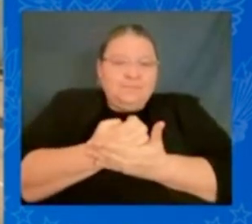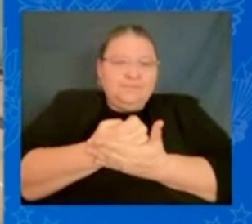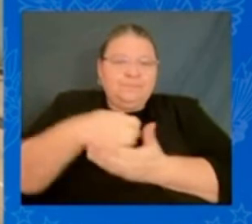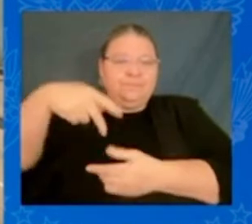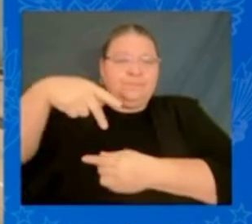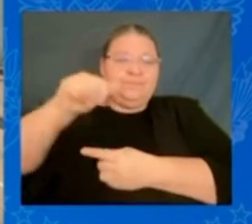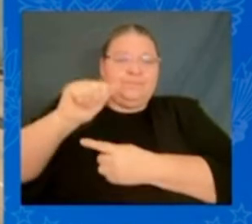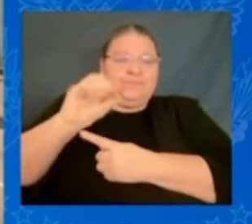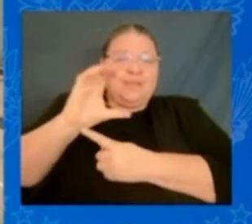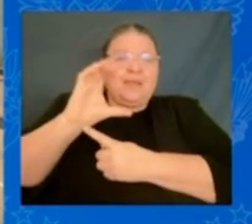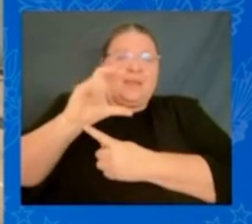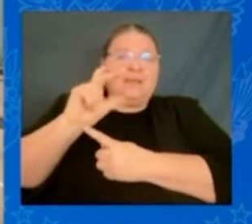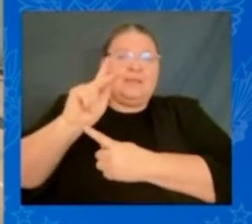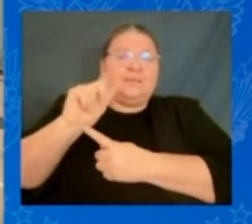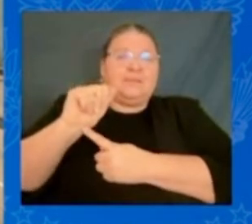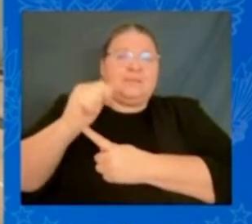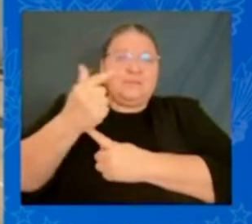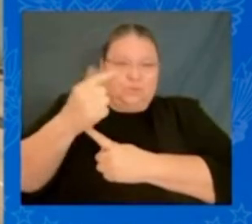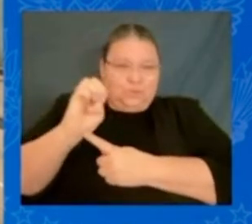days. Thank you.